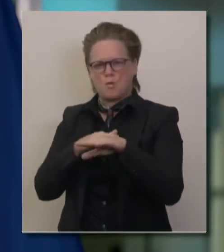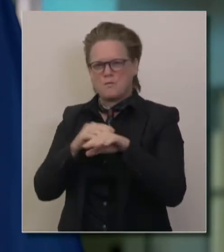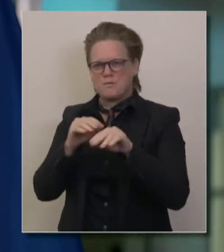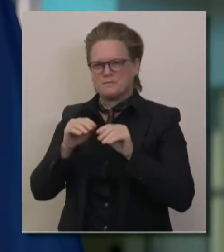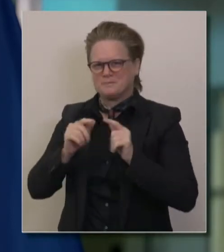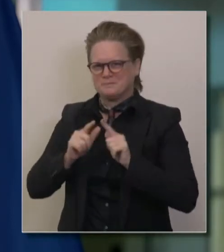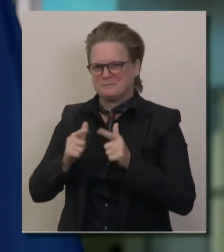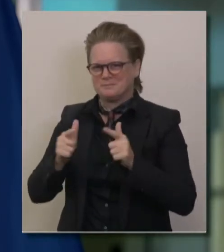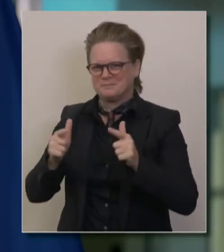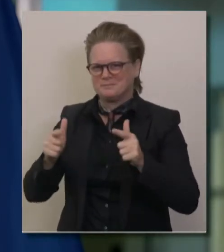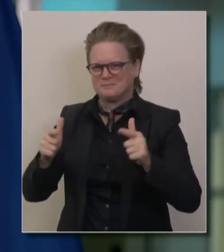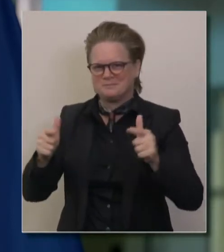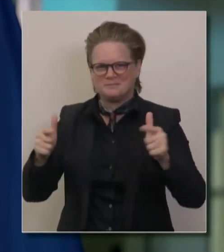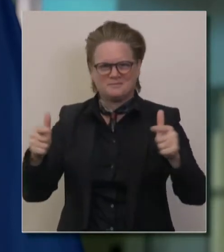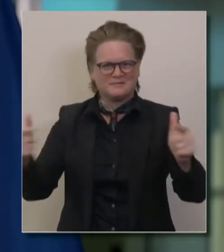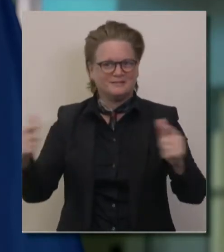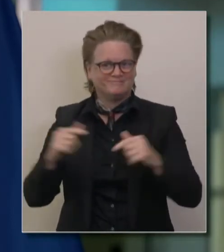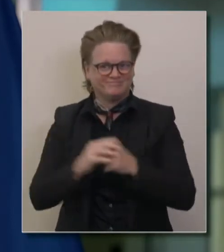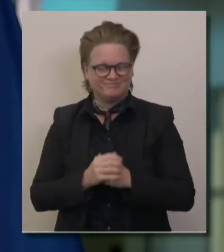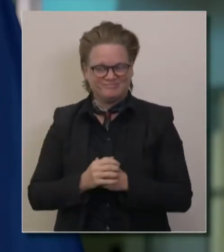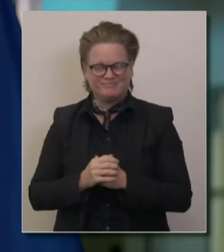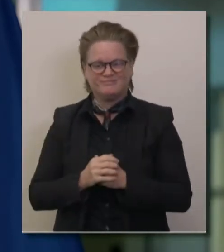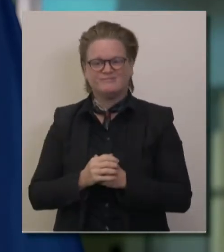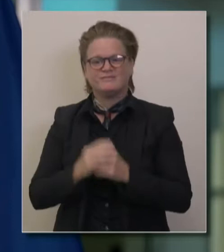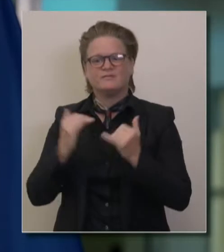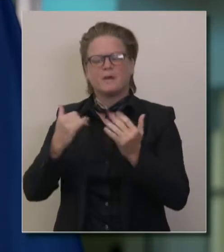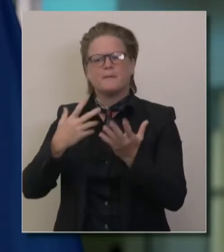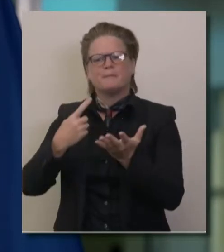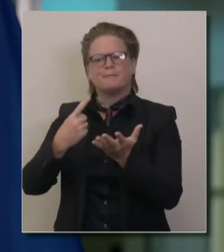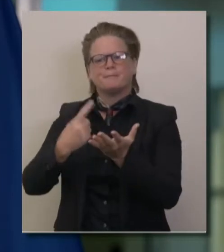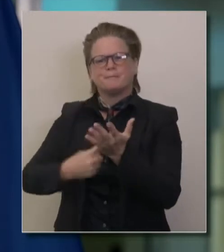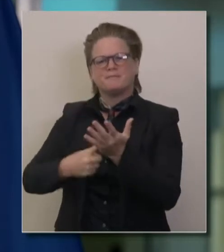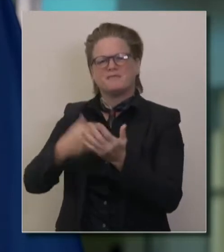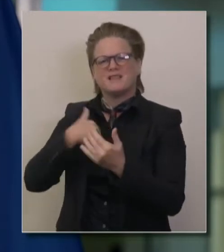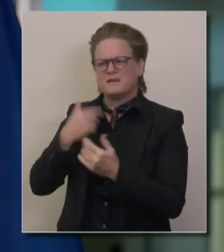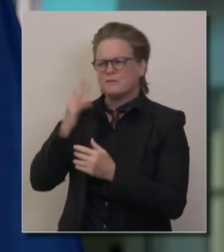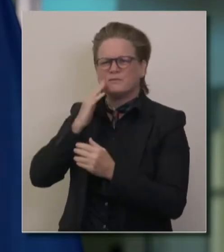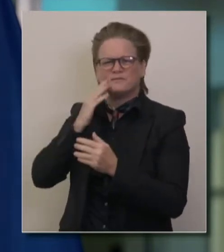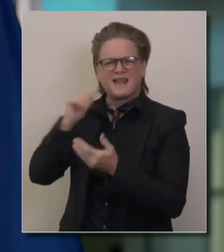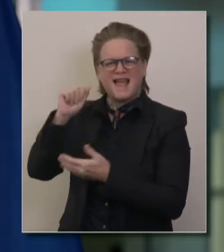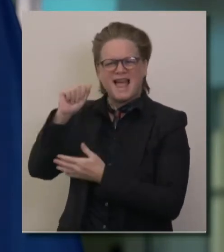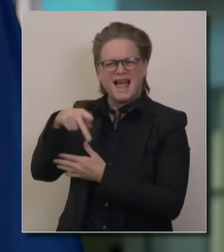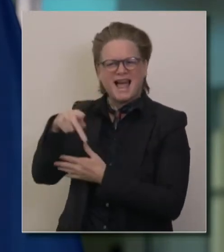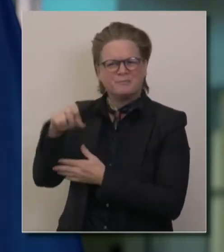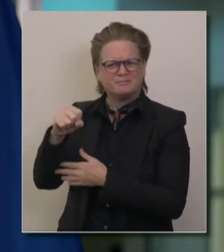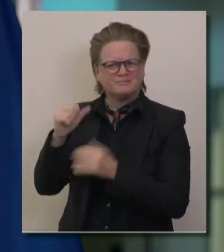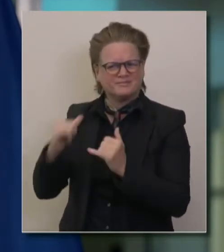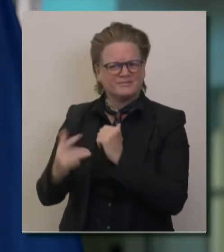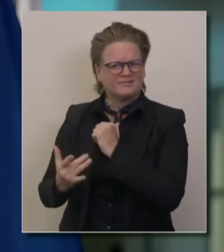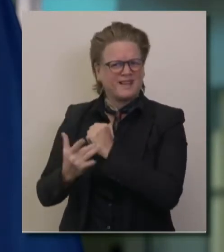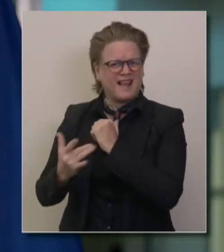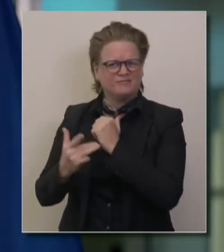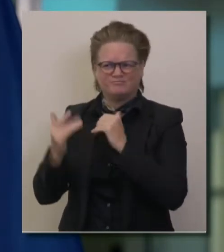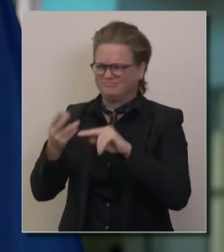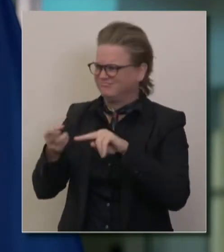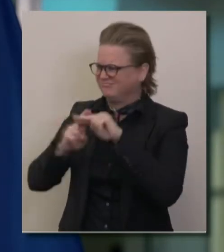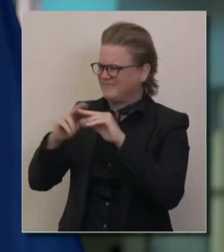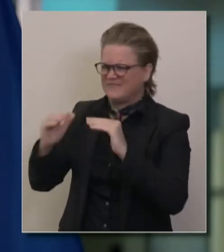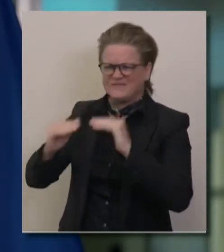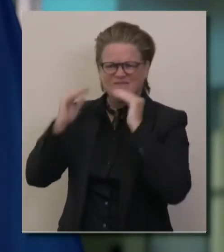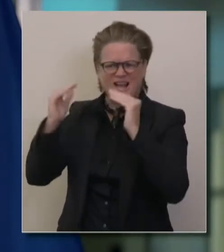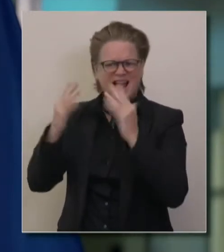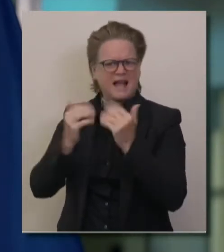around apps. There's been a lot of discussions about how technology can advance our efforts to notify